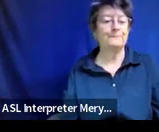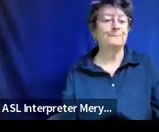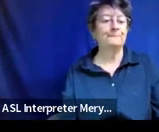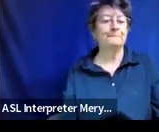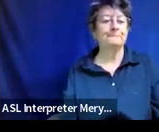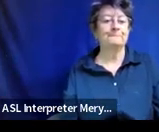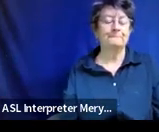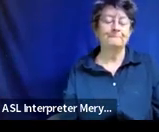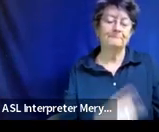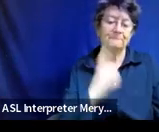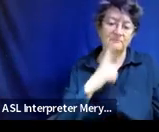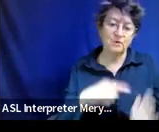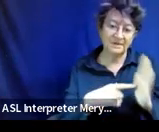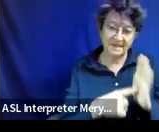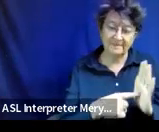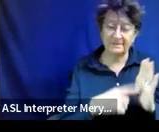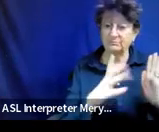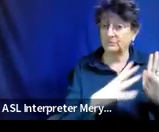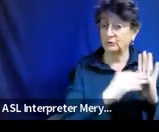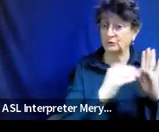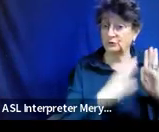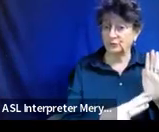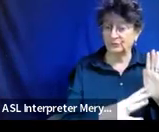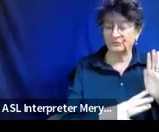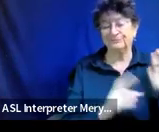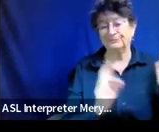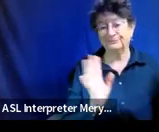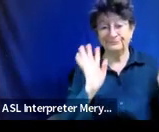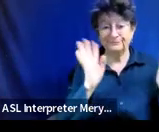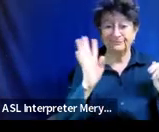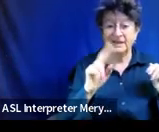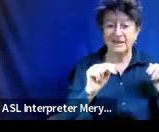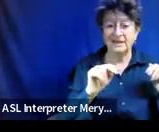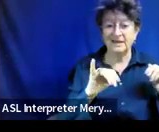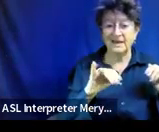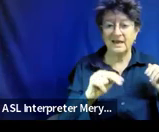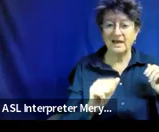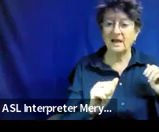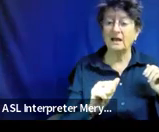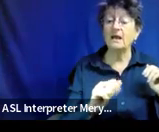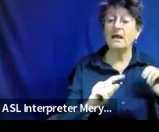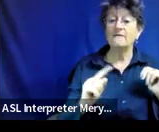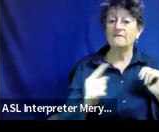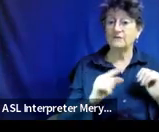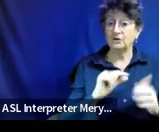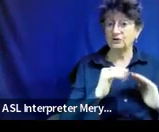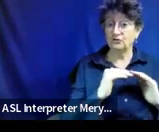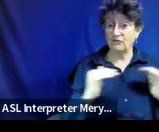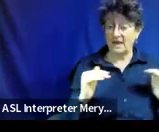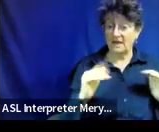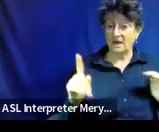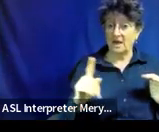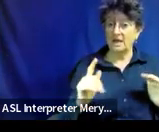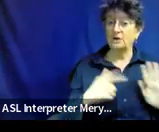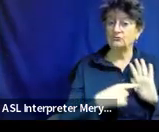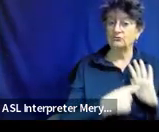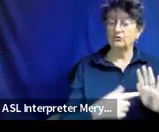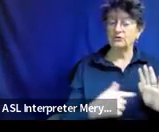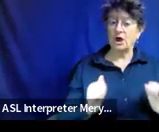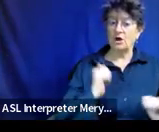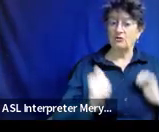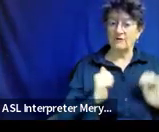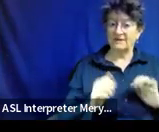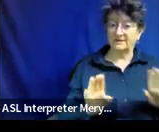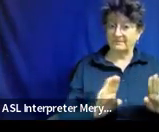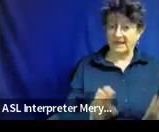So Nina is in first grade. She demonstrates aggressive behavior. So you wouldn't write